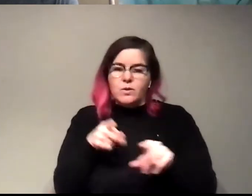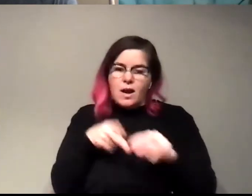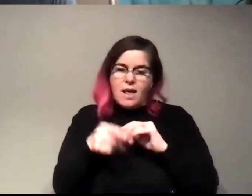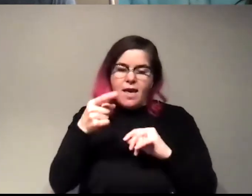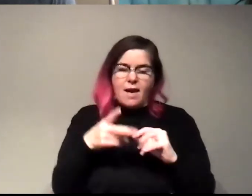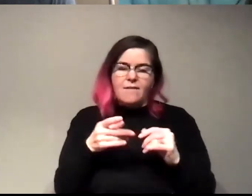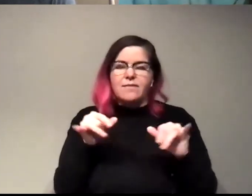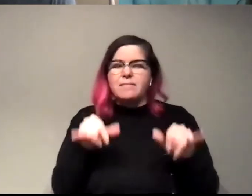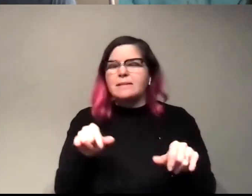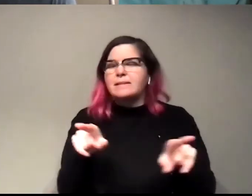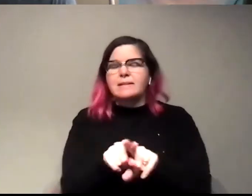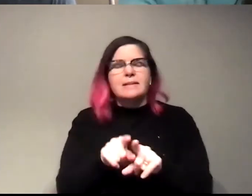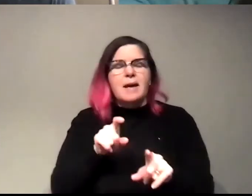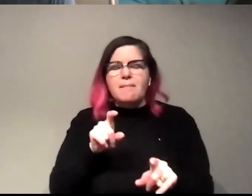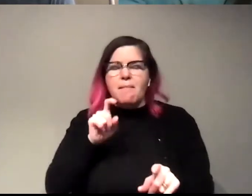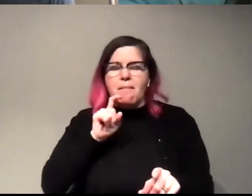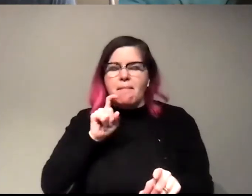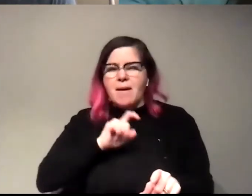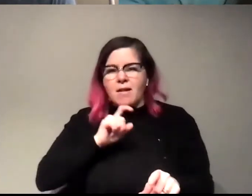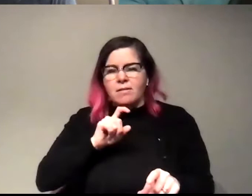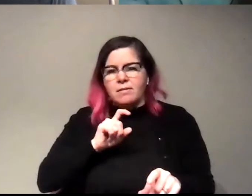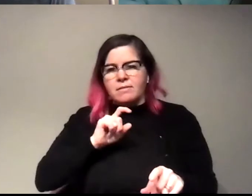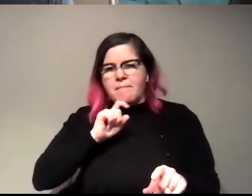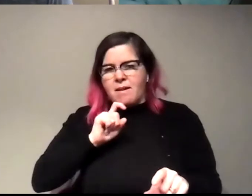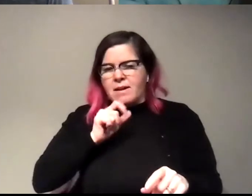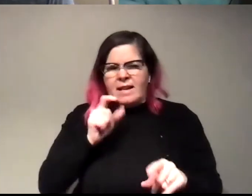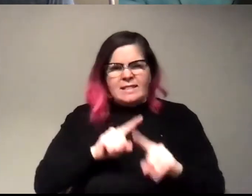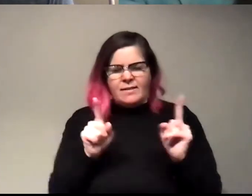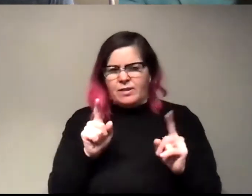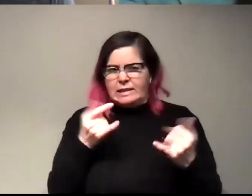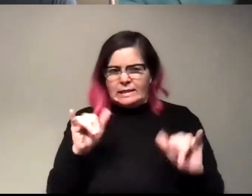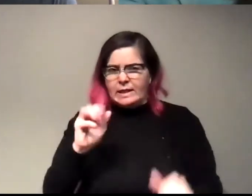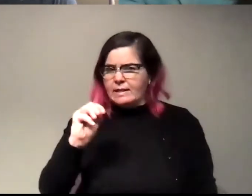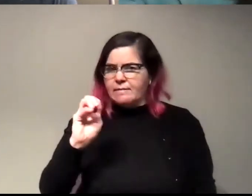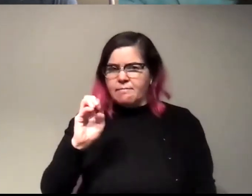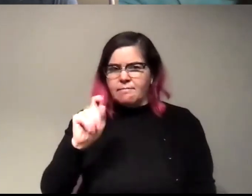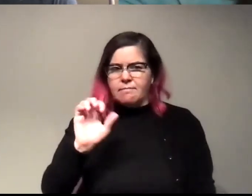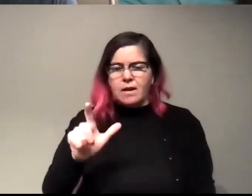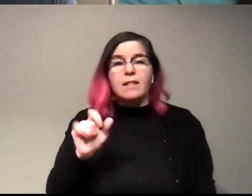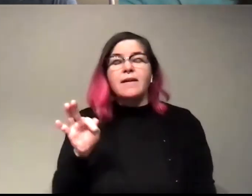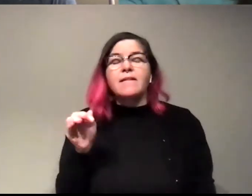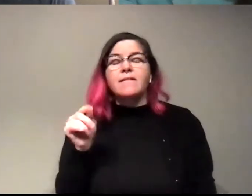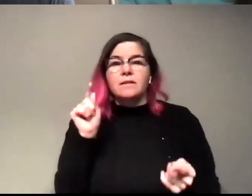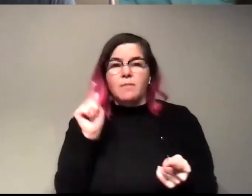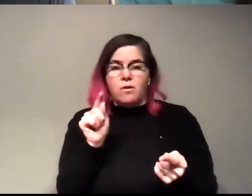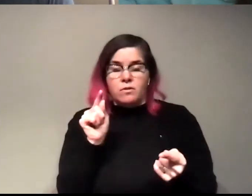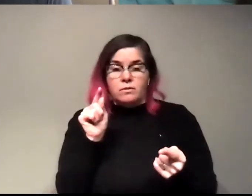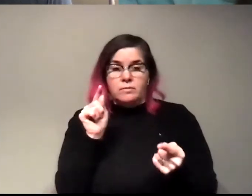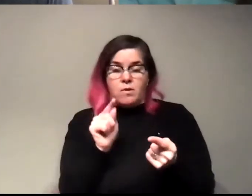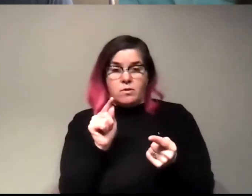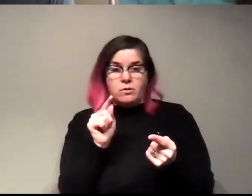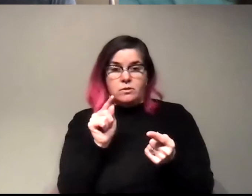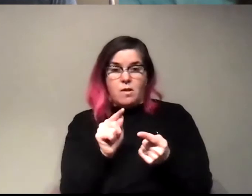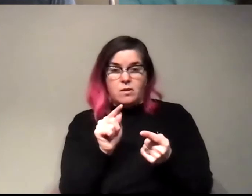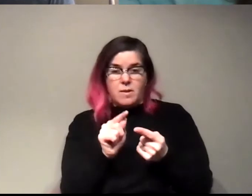that chunk of metal, right? Like it's not really different, but if you keep making it smaller and smaller and smaller, once you